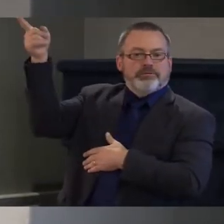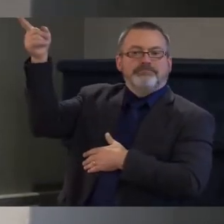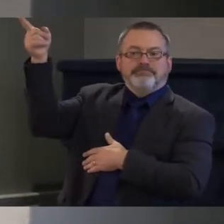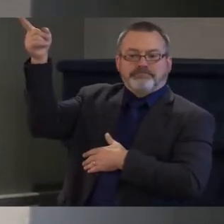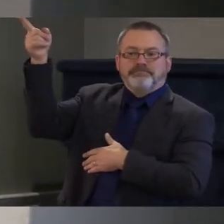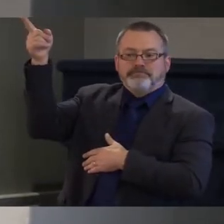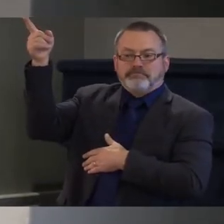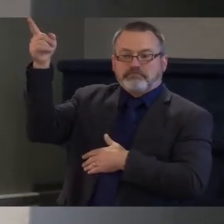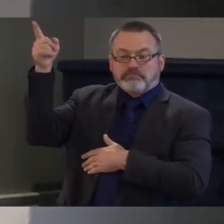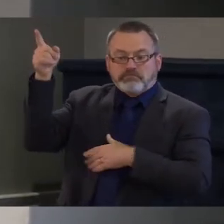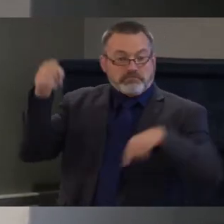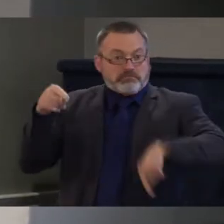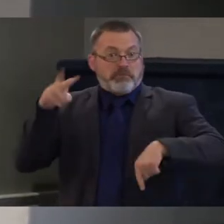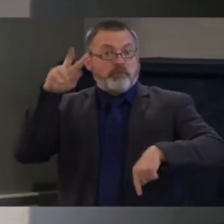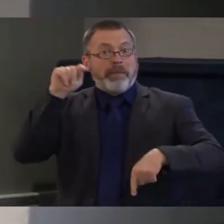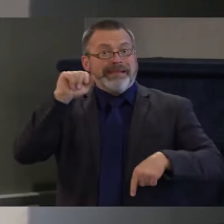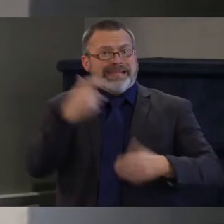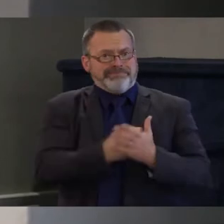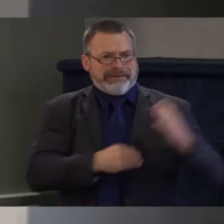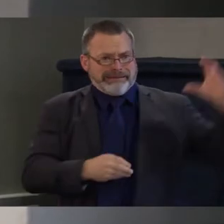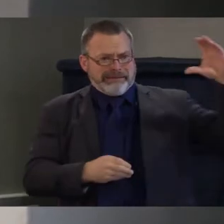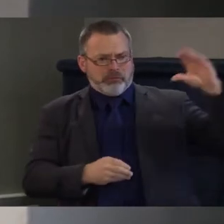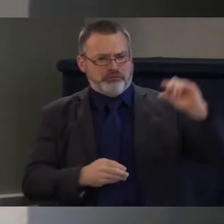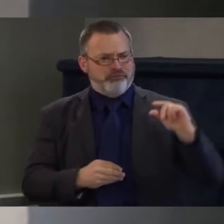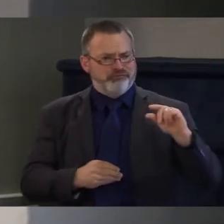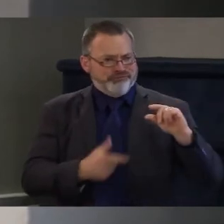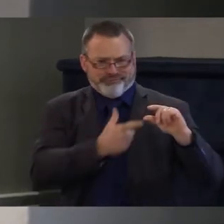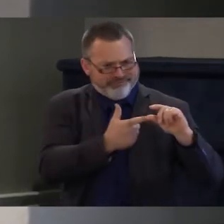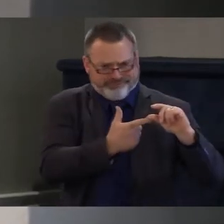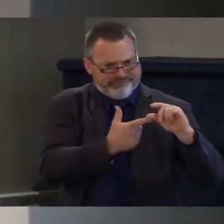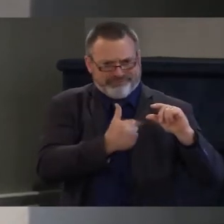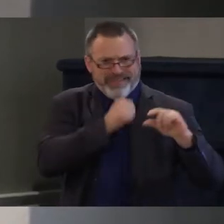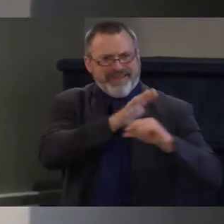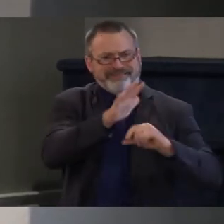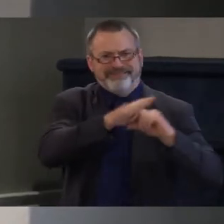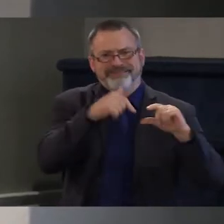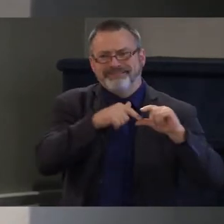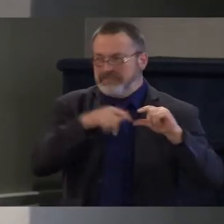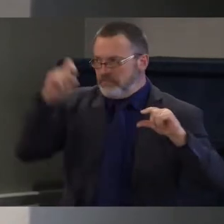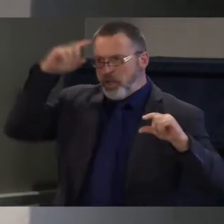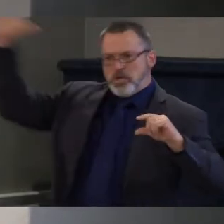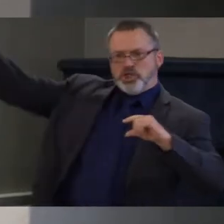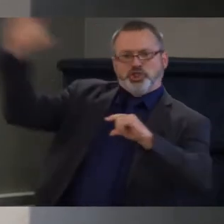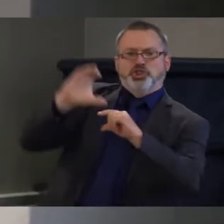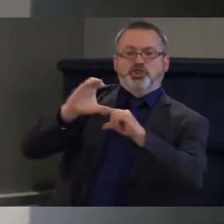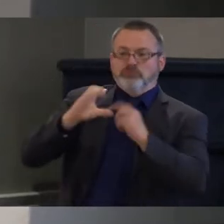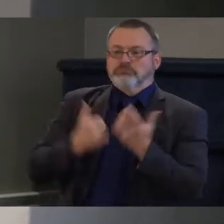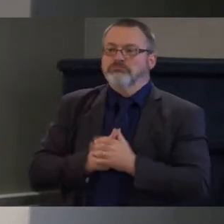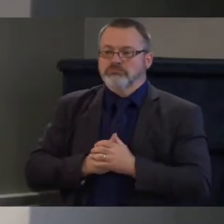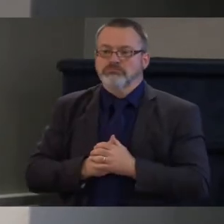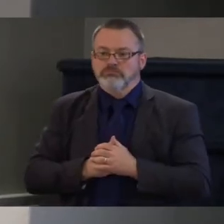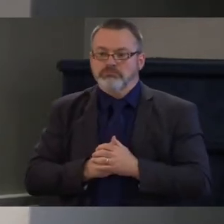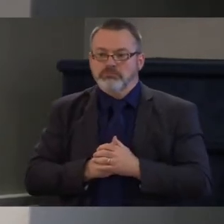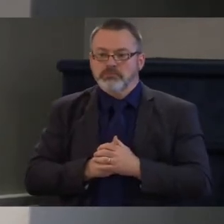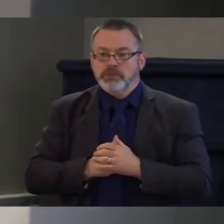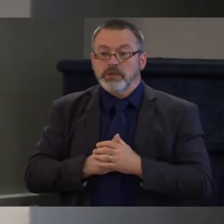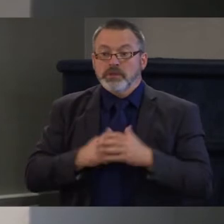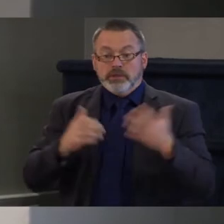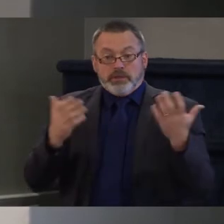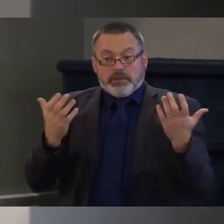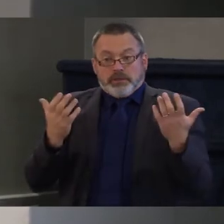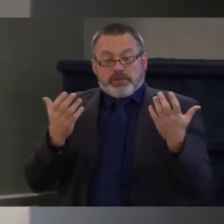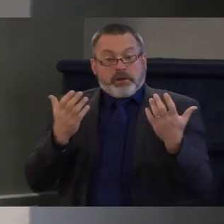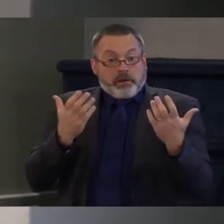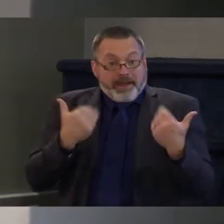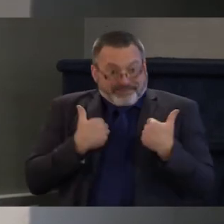investments as a small state. It also means that we need to have support for modifications in the home. So